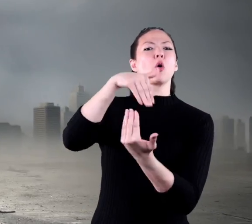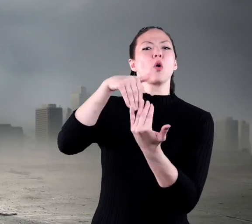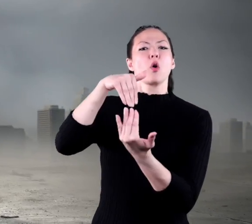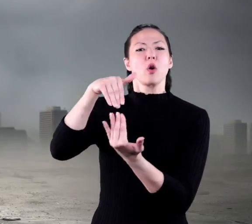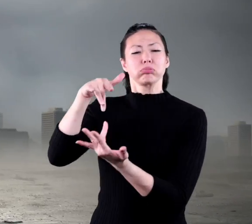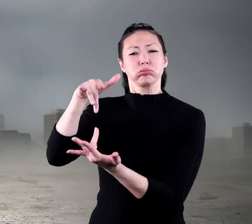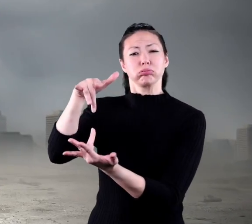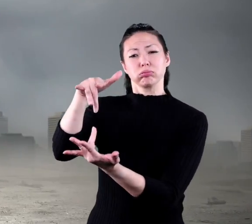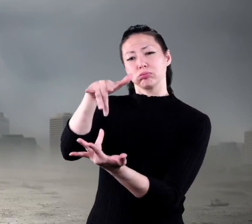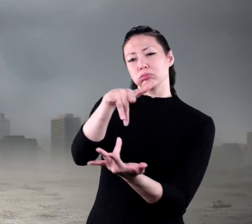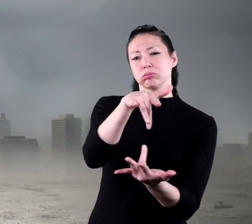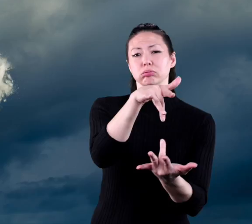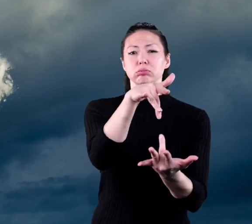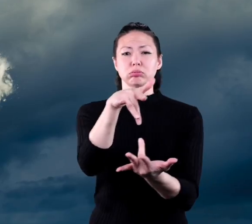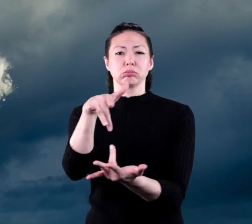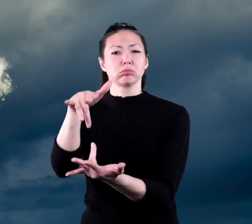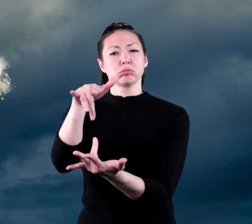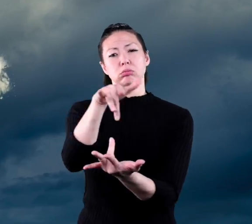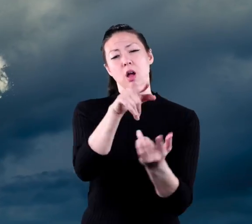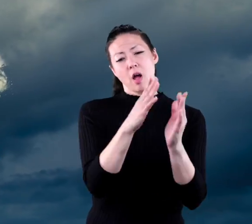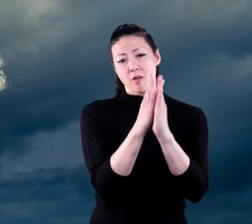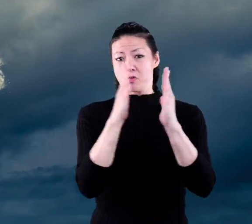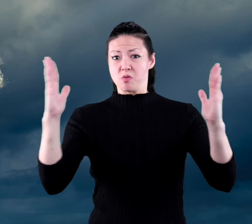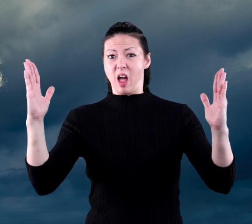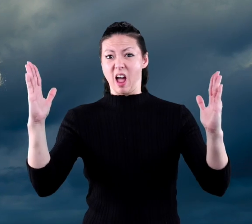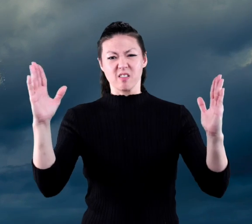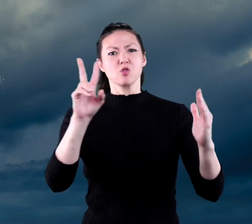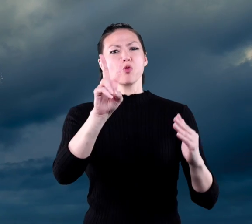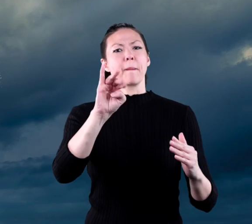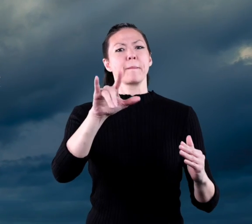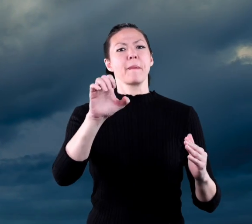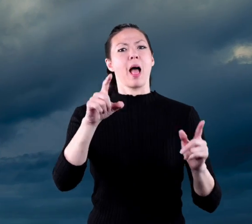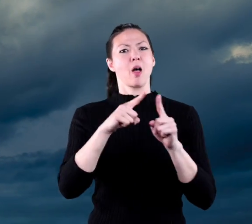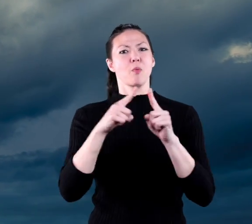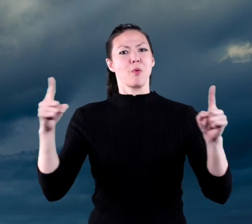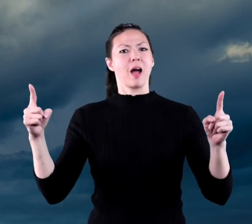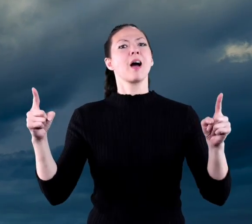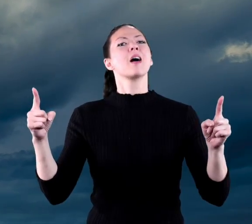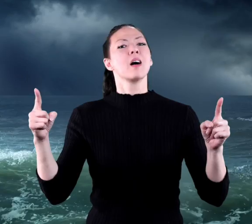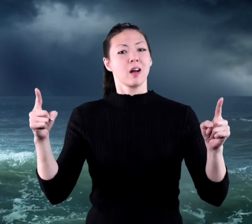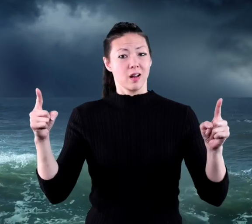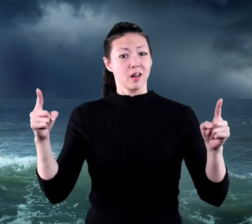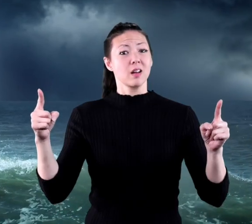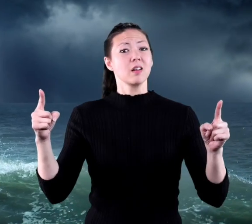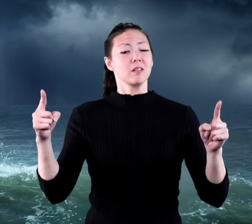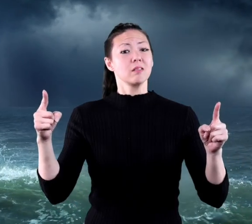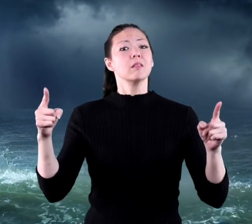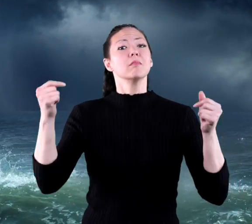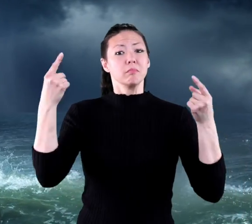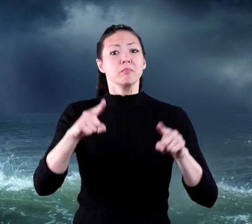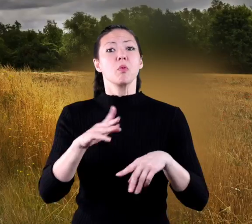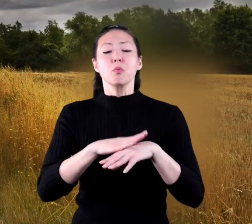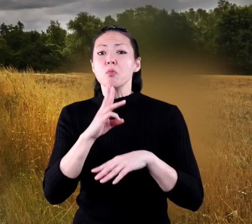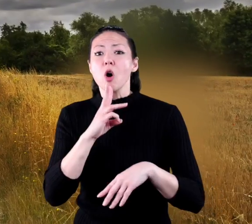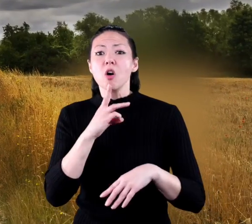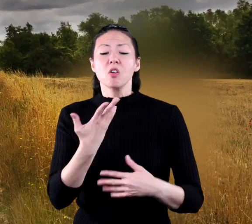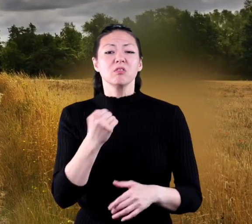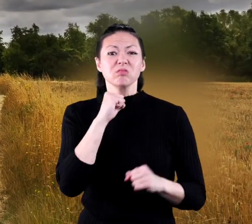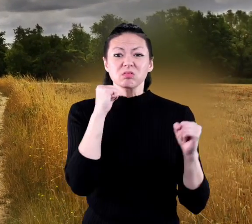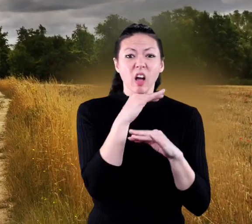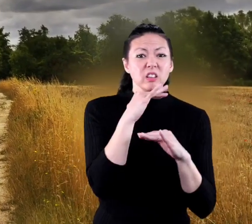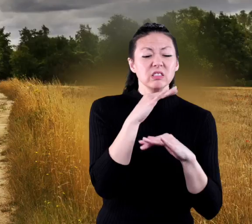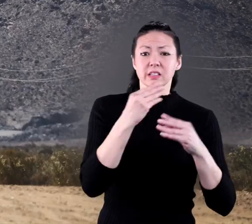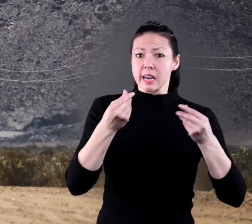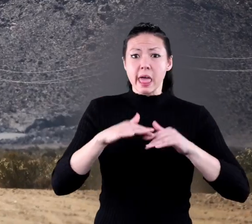may be a few feet across or up to nearly two miles wide. It may be a water spout, a land